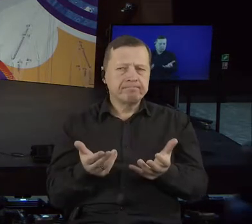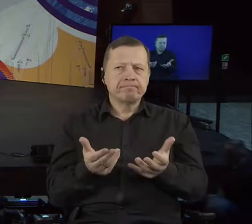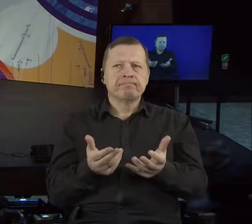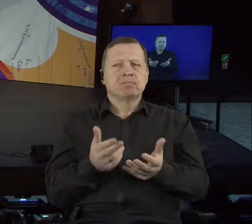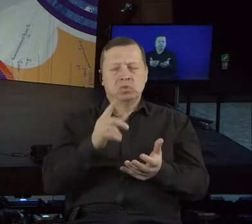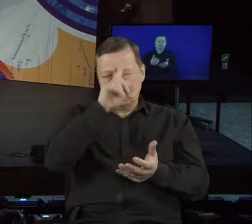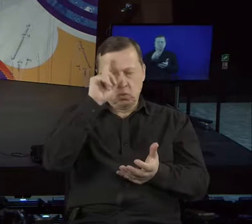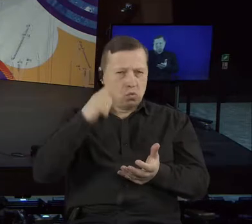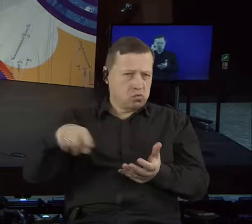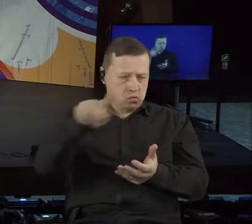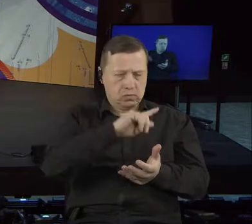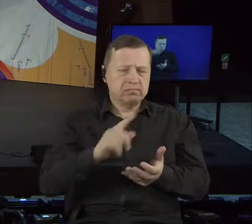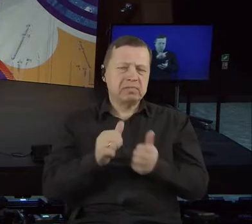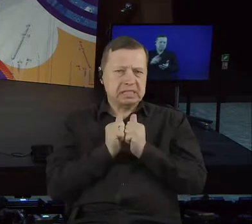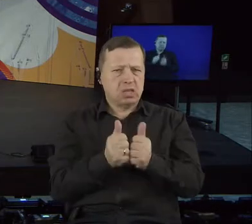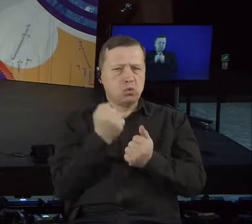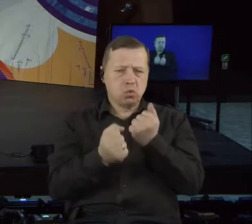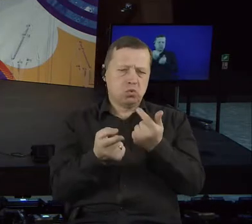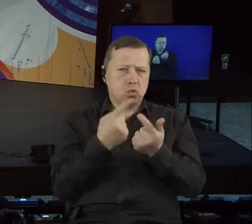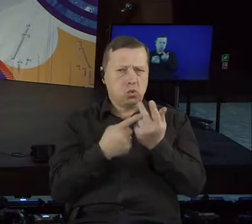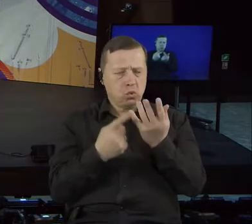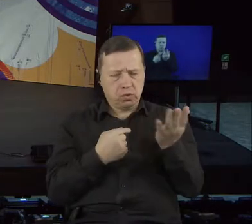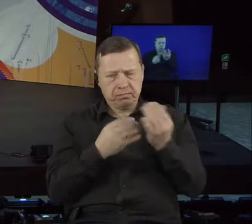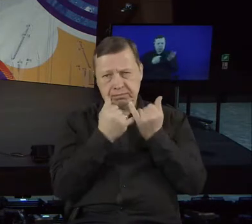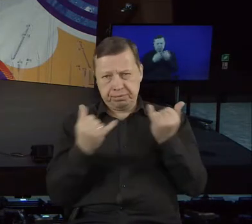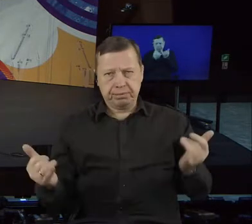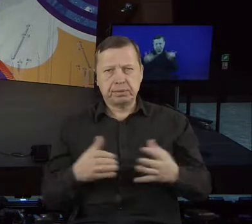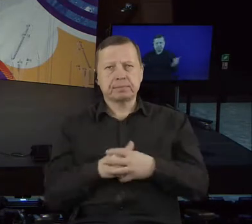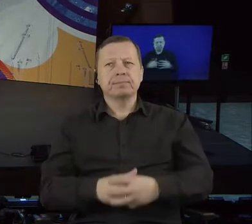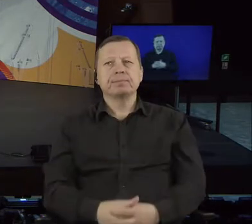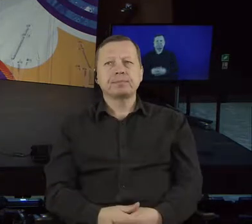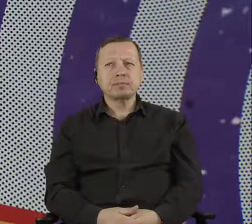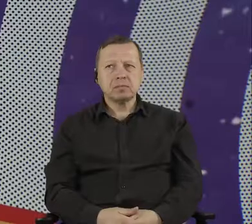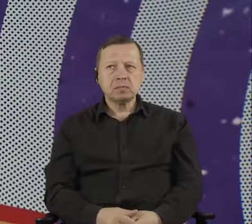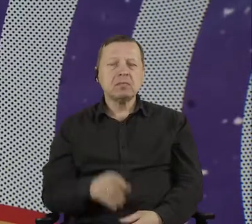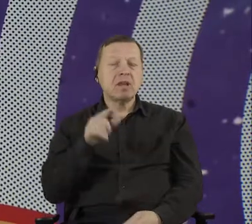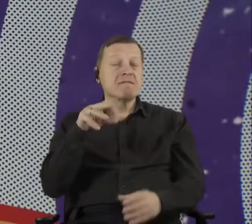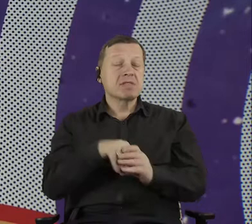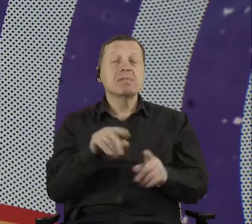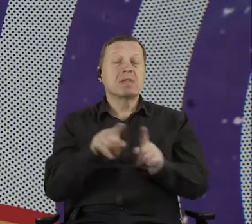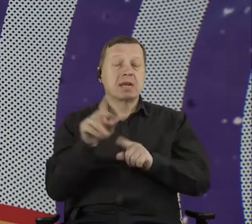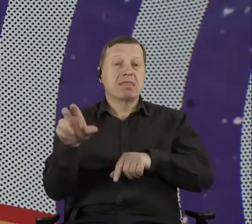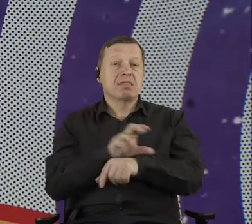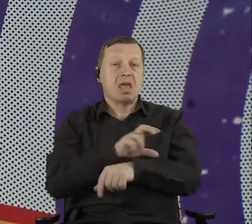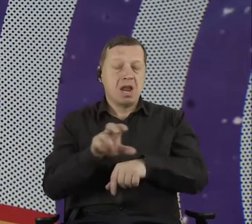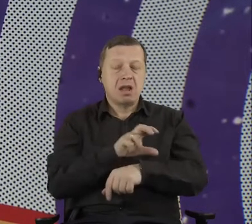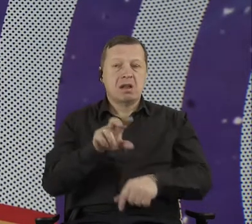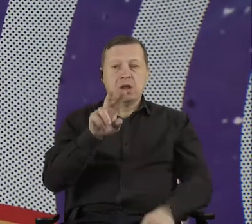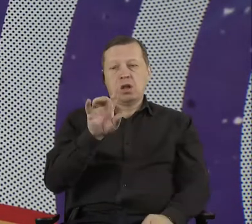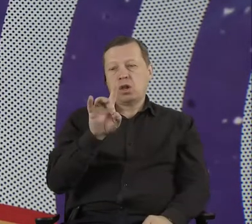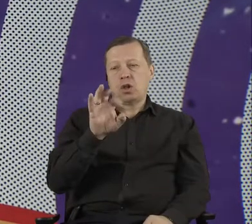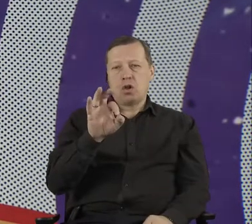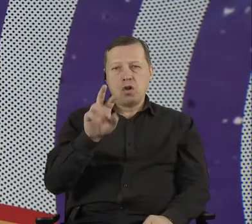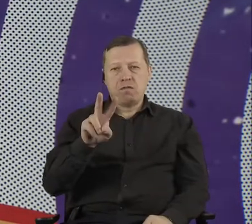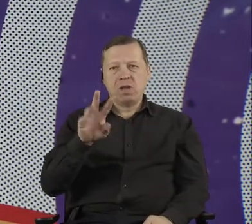in the right way of introducing GovTech tools and civic tech tools, and I guess that